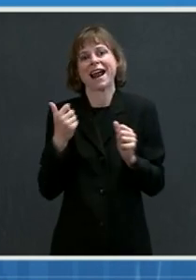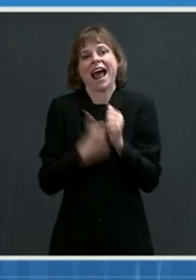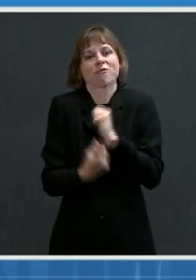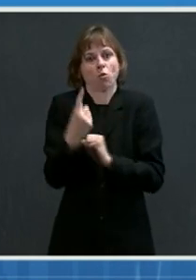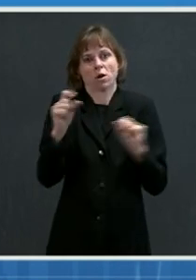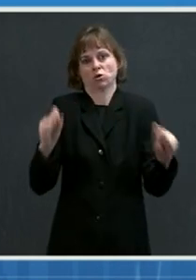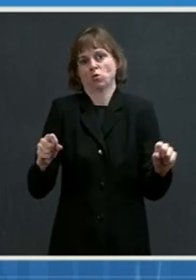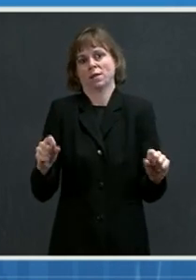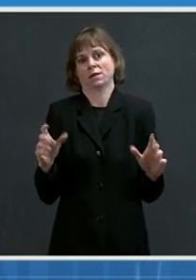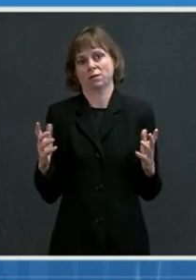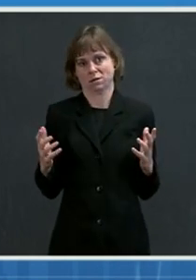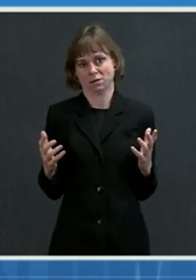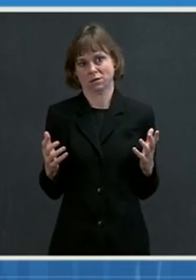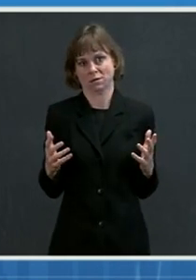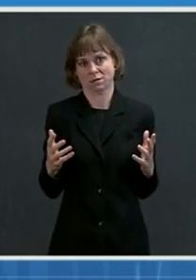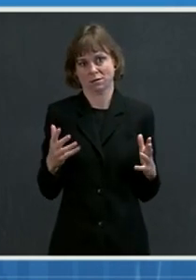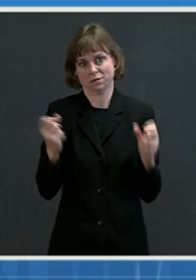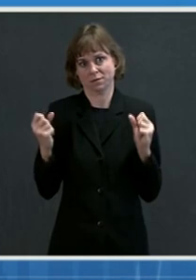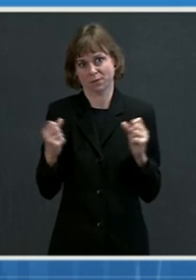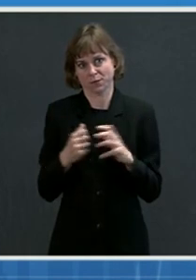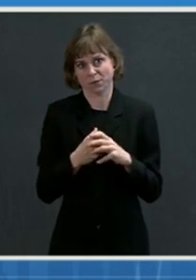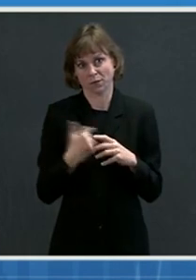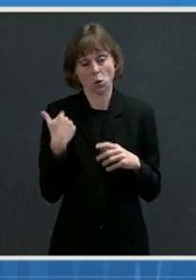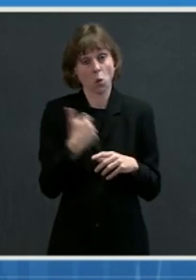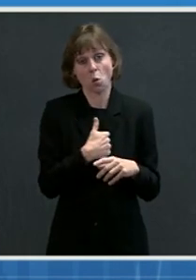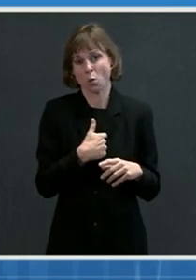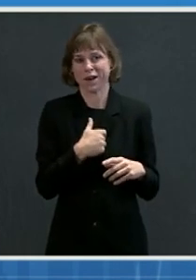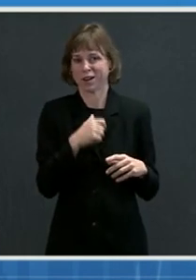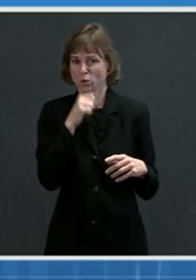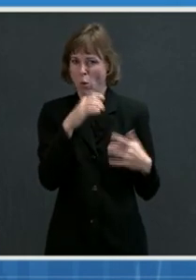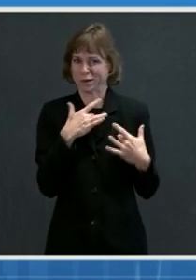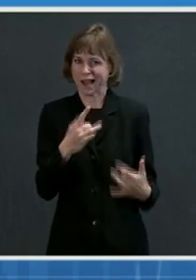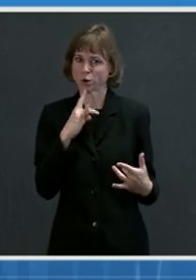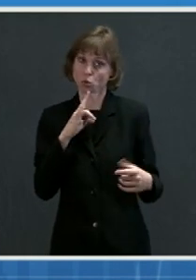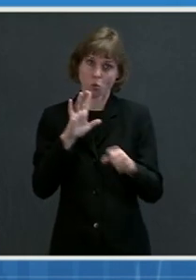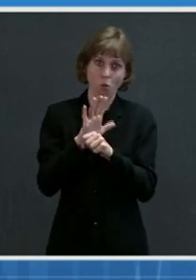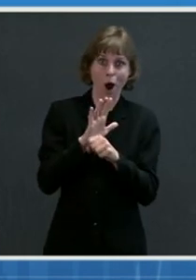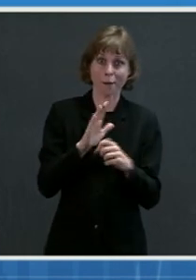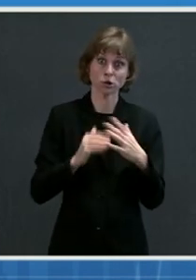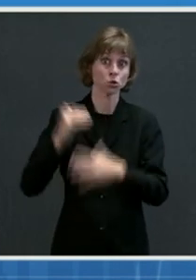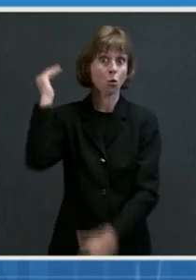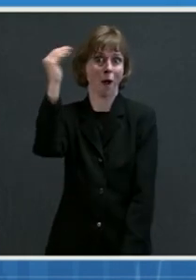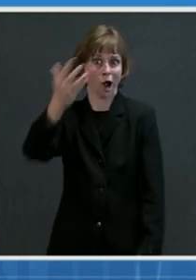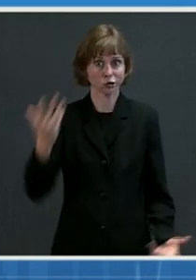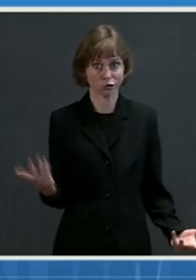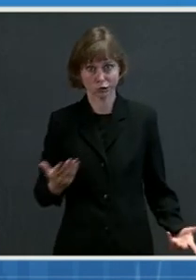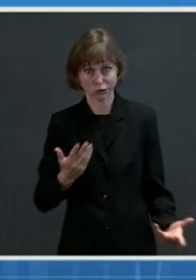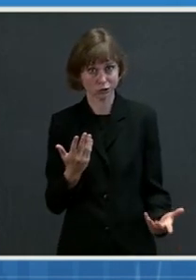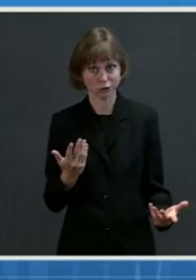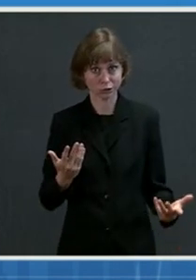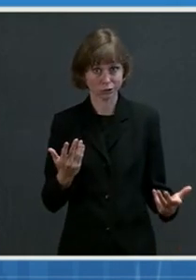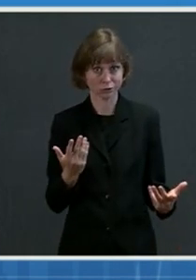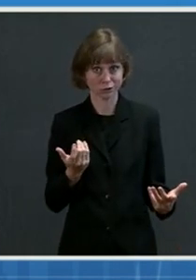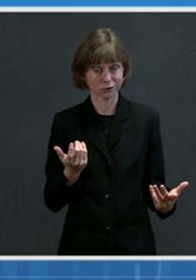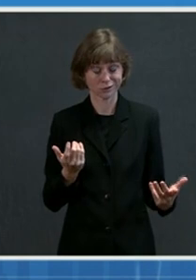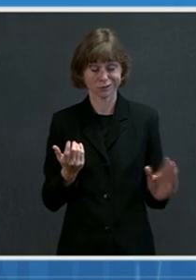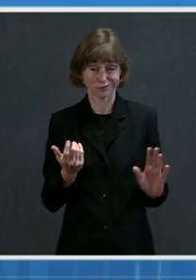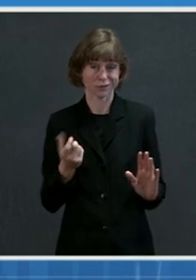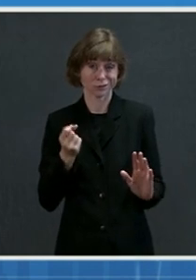not in a habit of overpromising. And therefore, even as of several weeks ago,